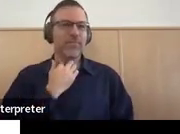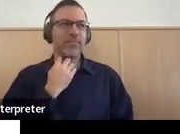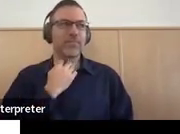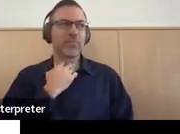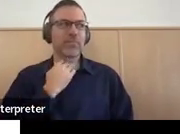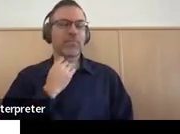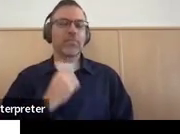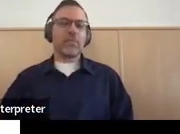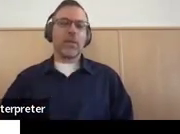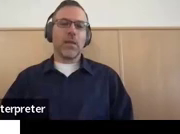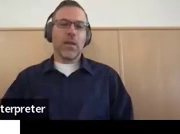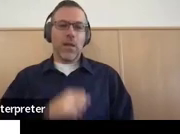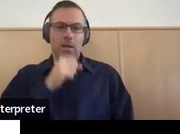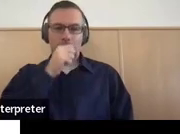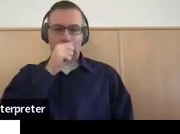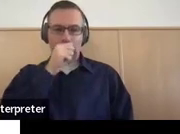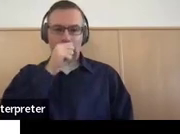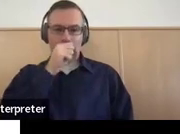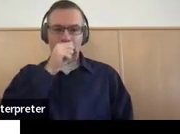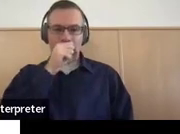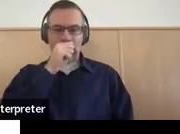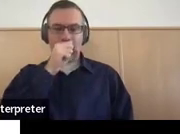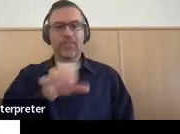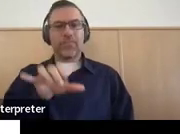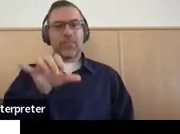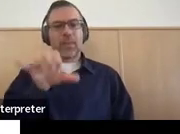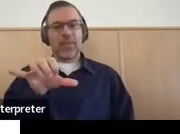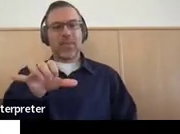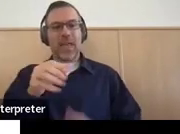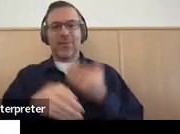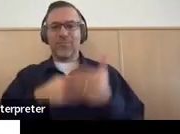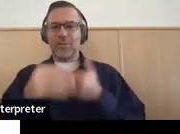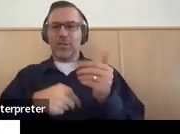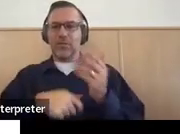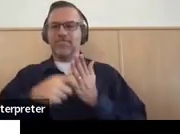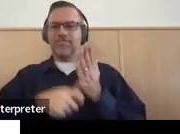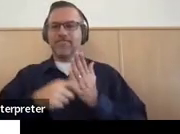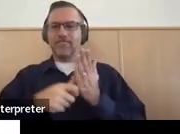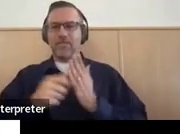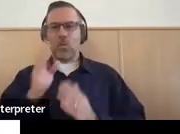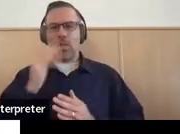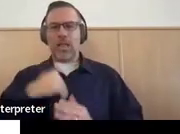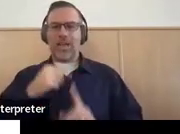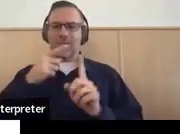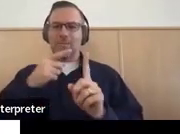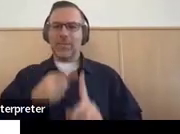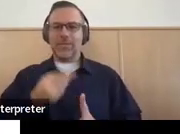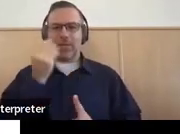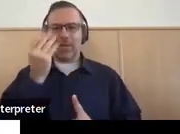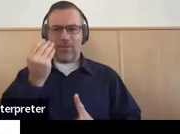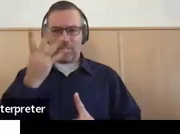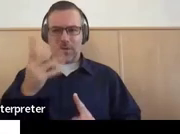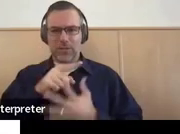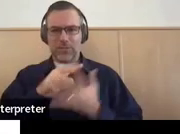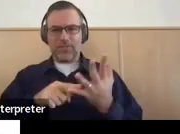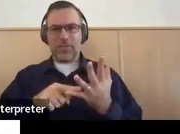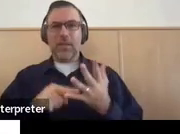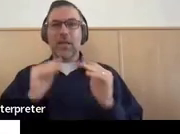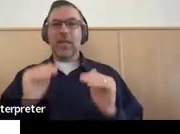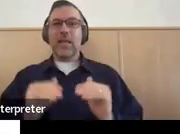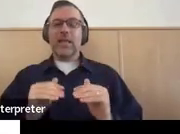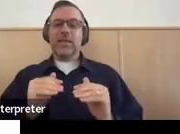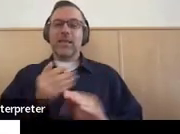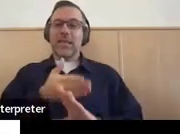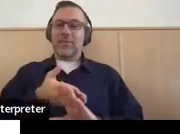And in the procedural manual, there's some specific information that we're going to be looking at today. The advanced written notice